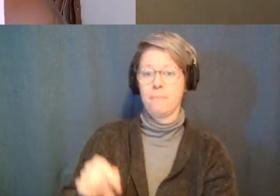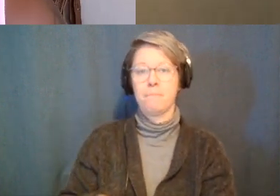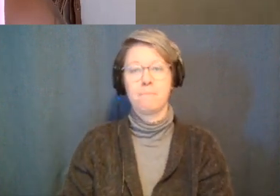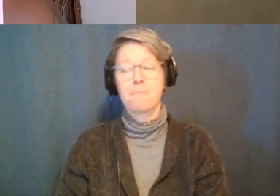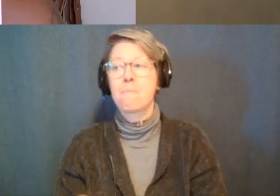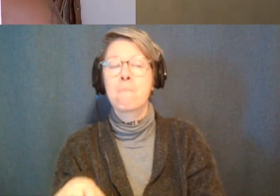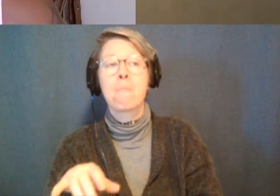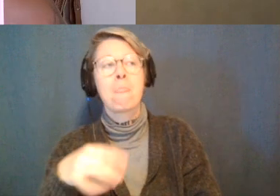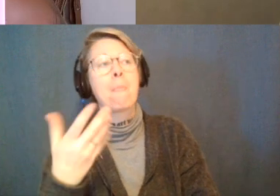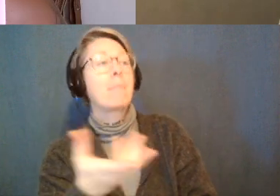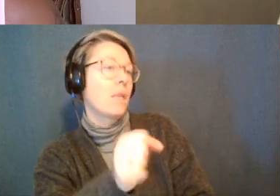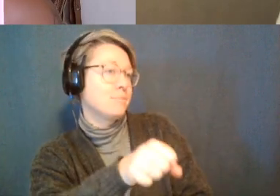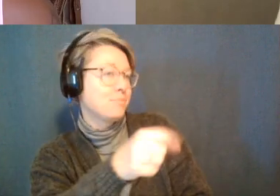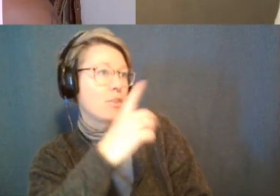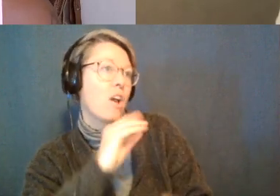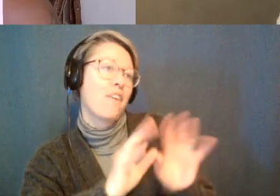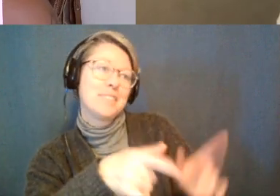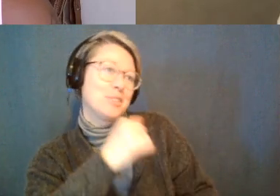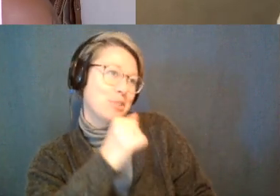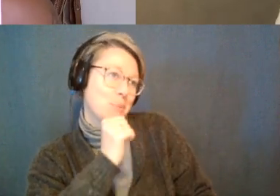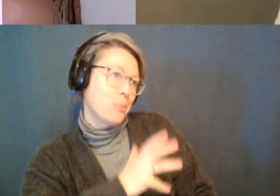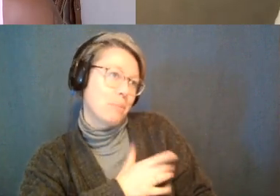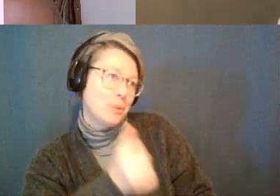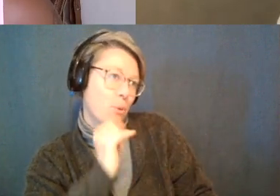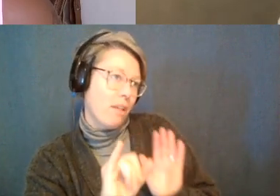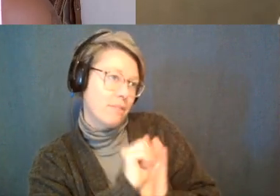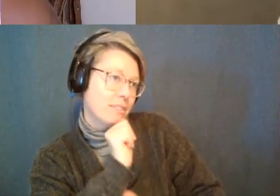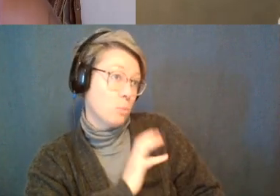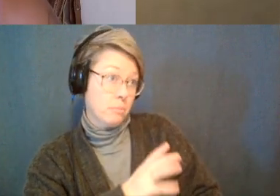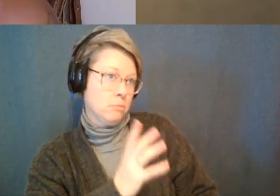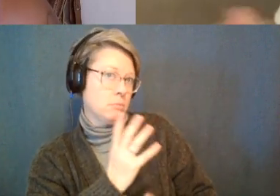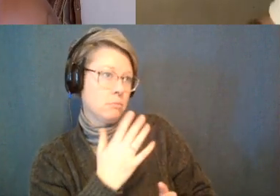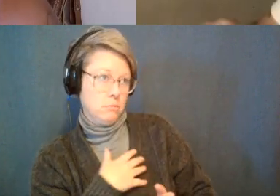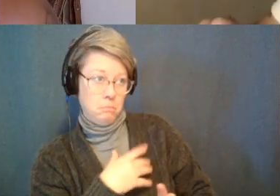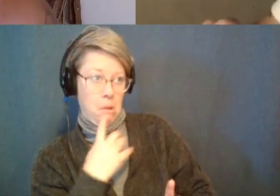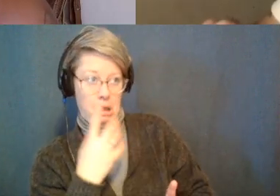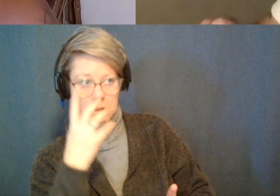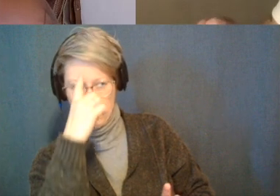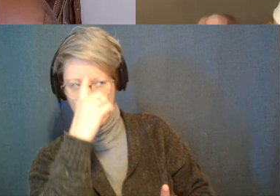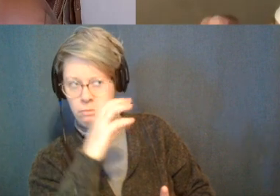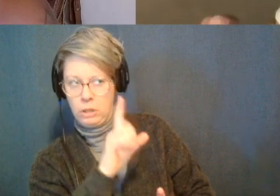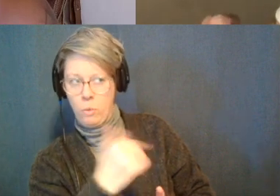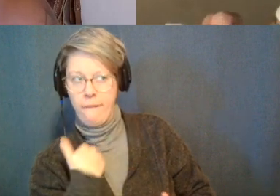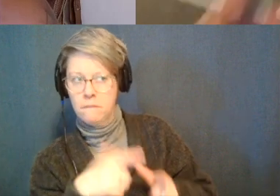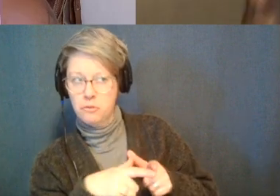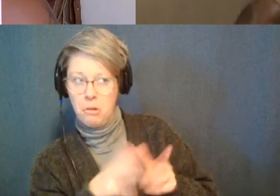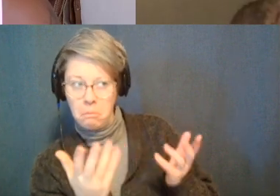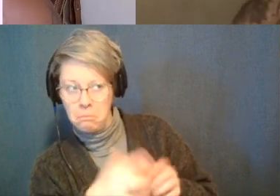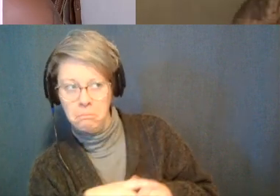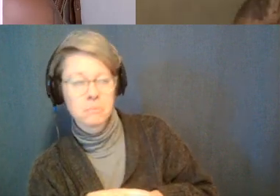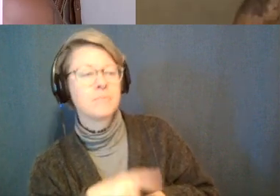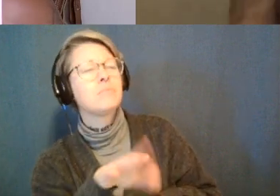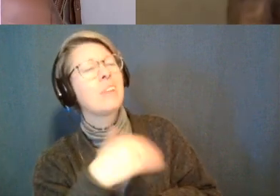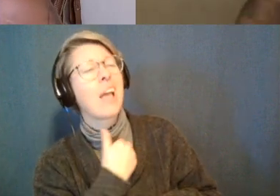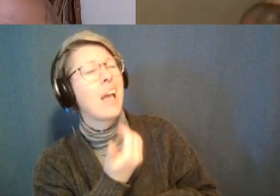not a woman you don't identify as a woman and from what i know you don't have woman parts um but do you have tips